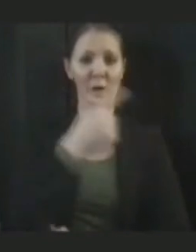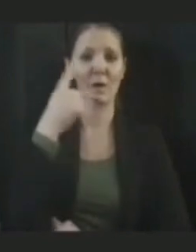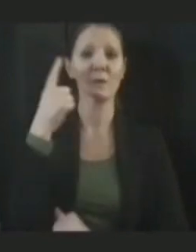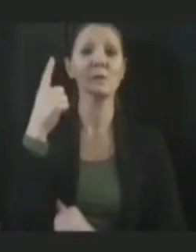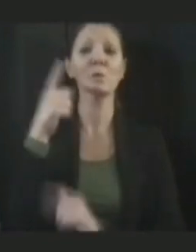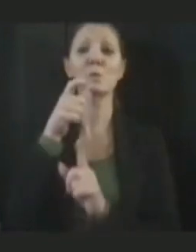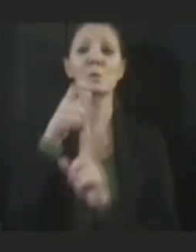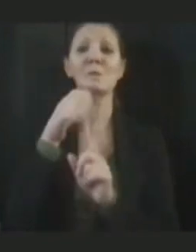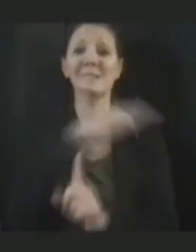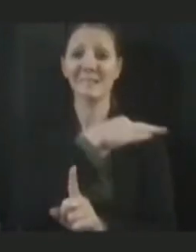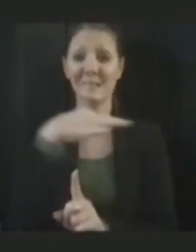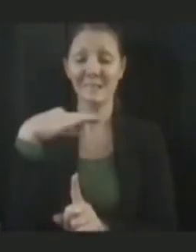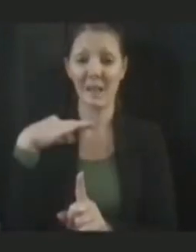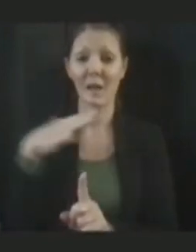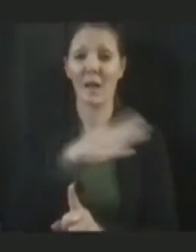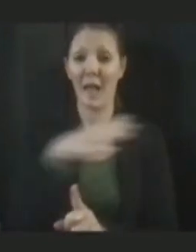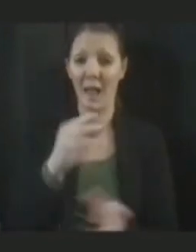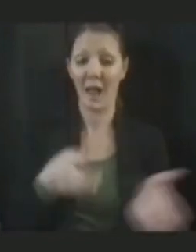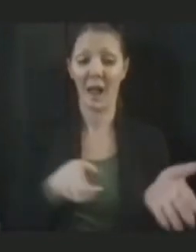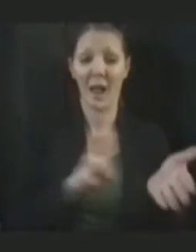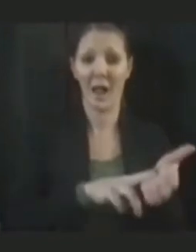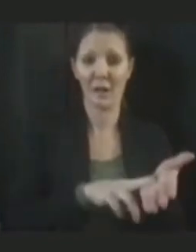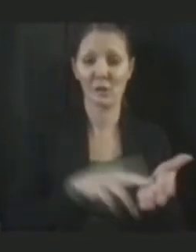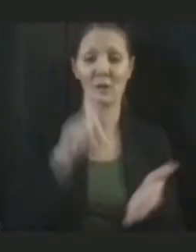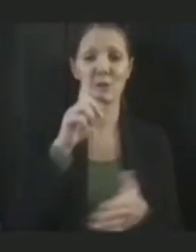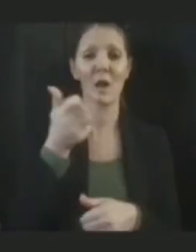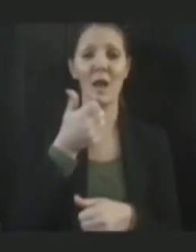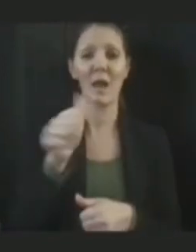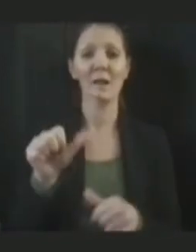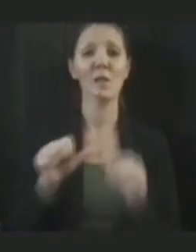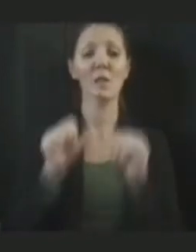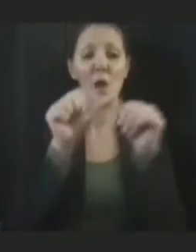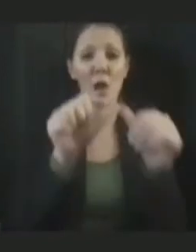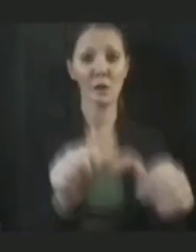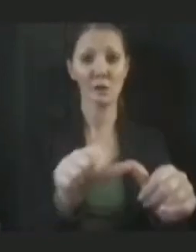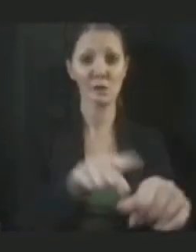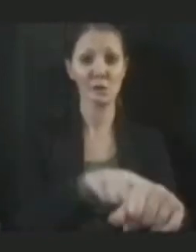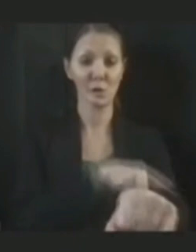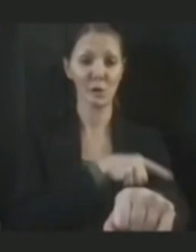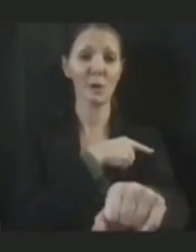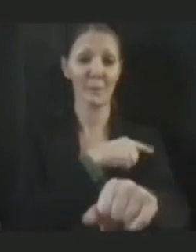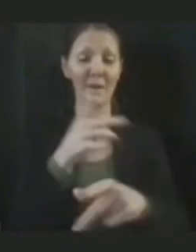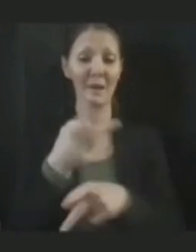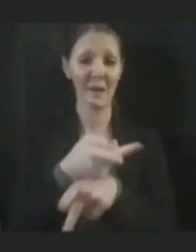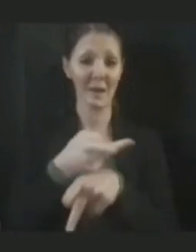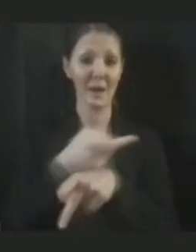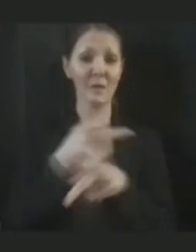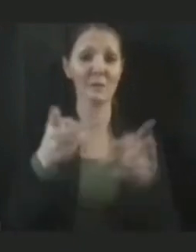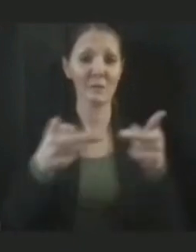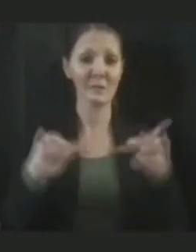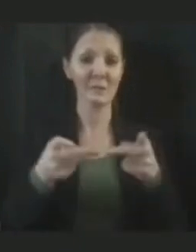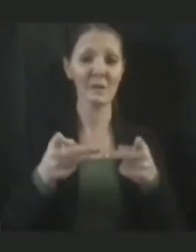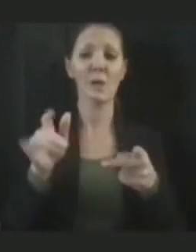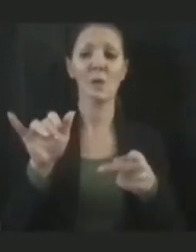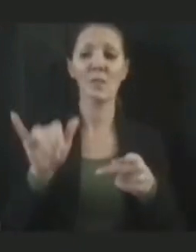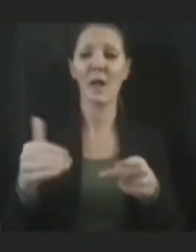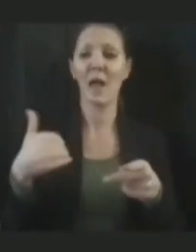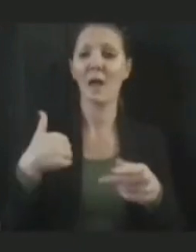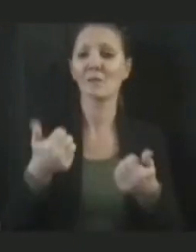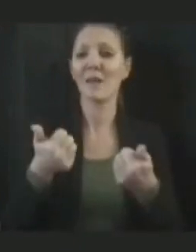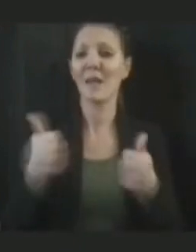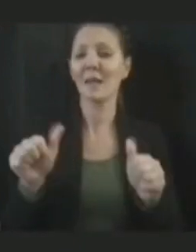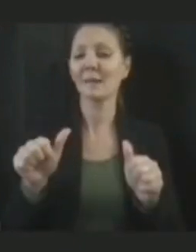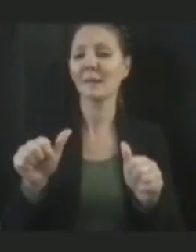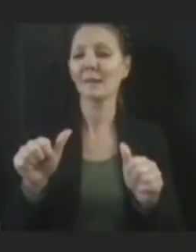contractors in long-term care facilities that have any kind of significant resident